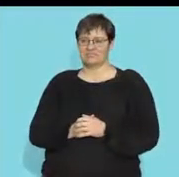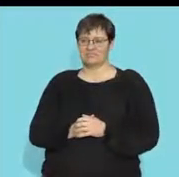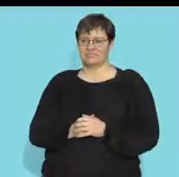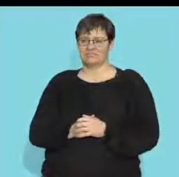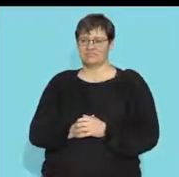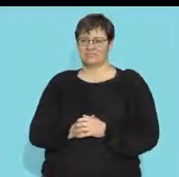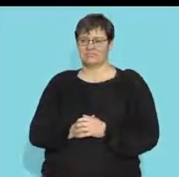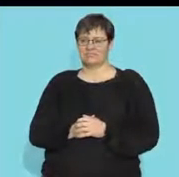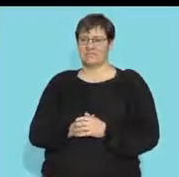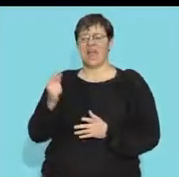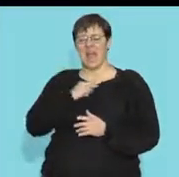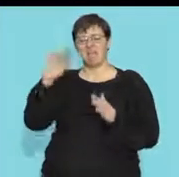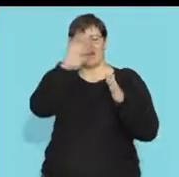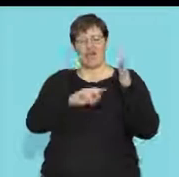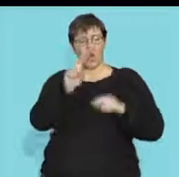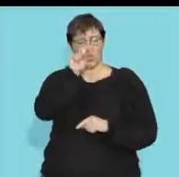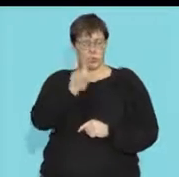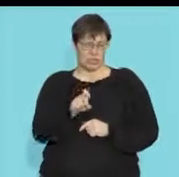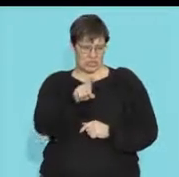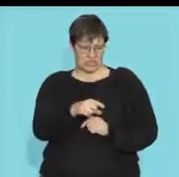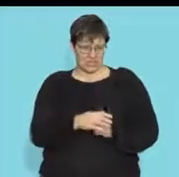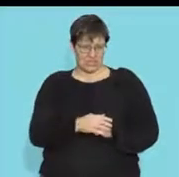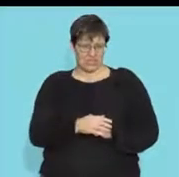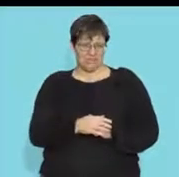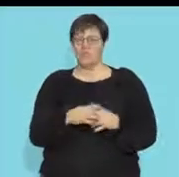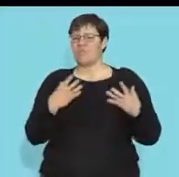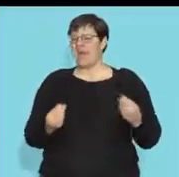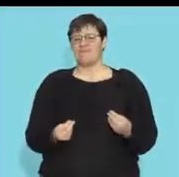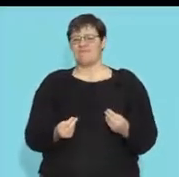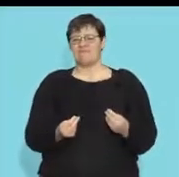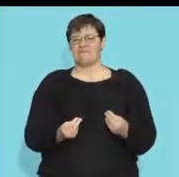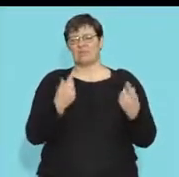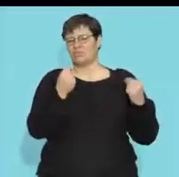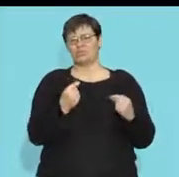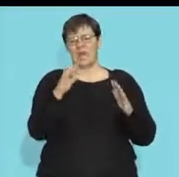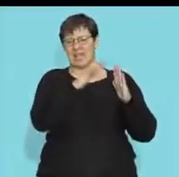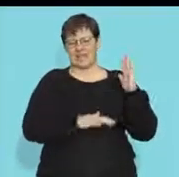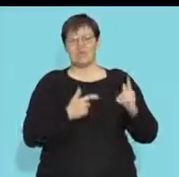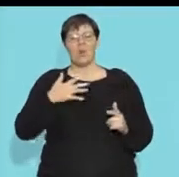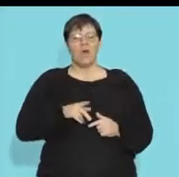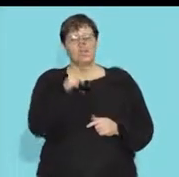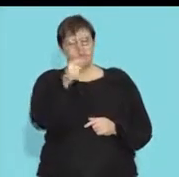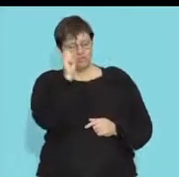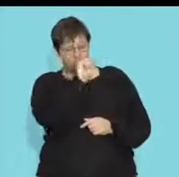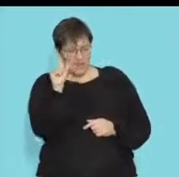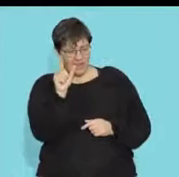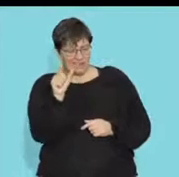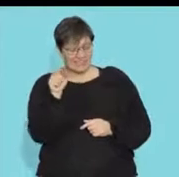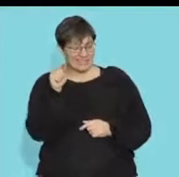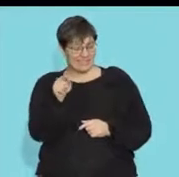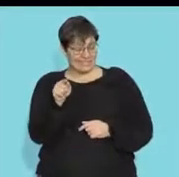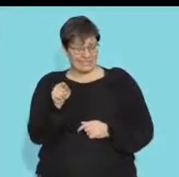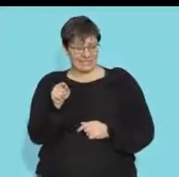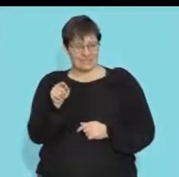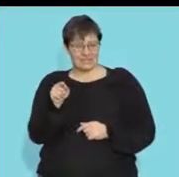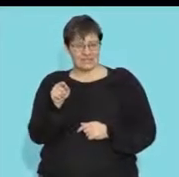i have an essay type question on the board here but we don't i know you don't do essays but i just want you to realize that